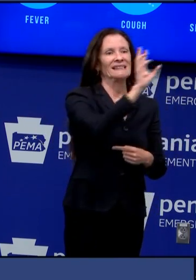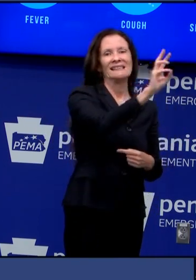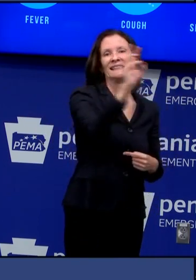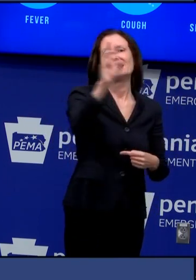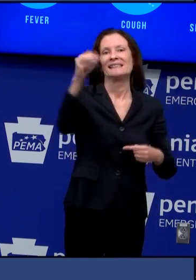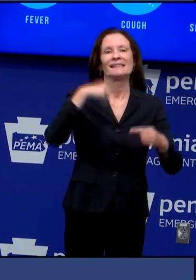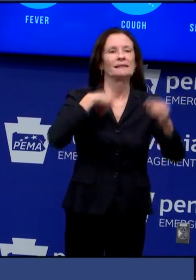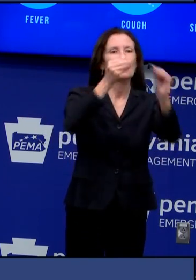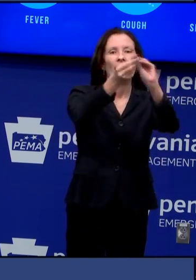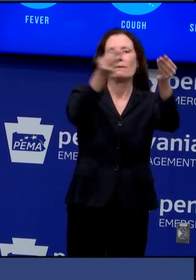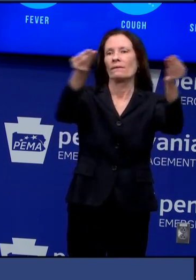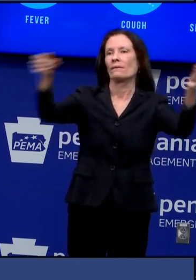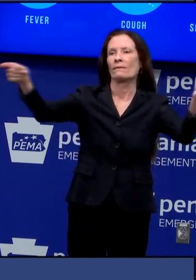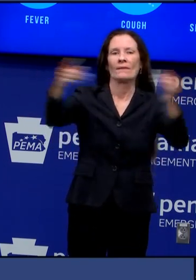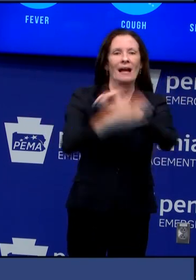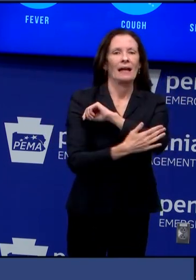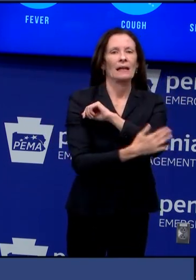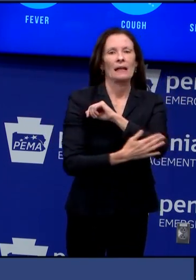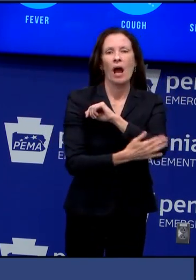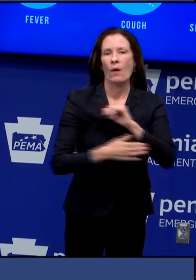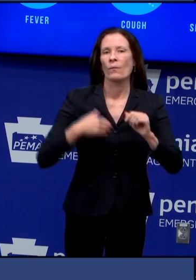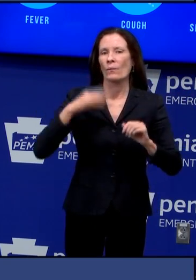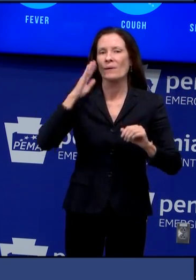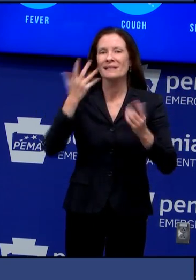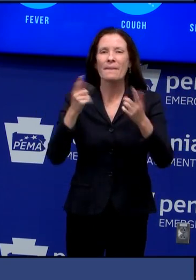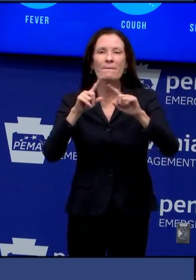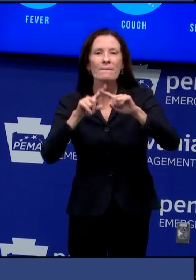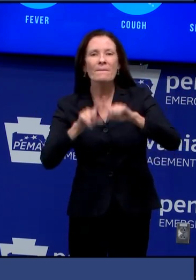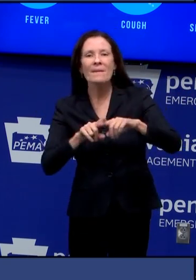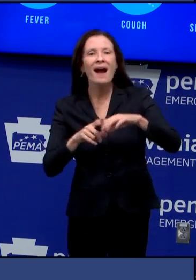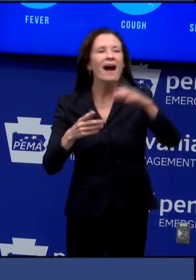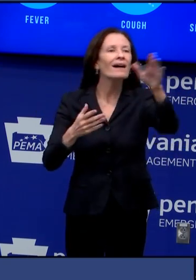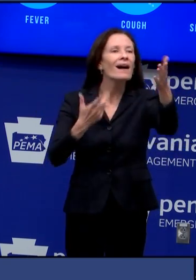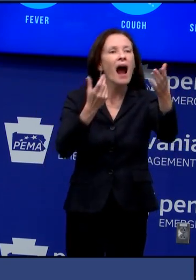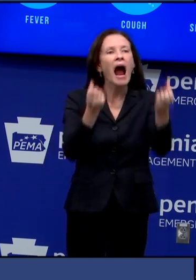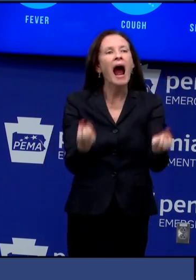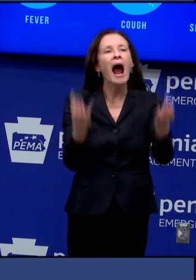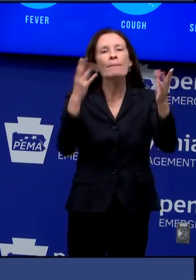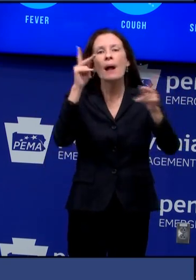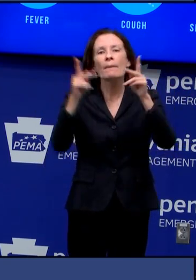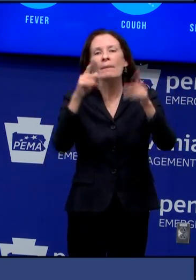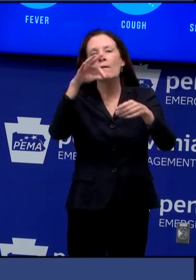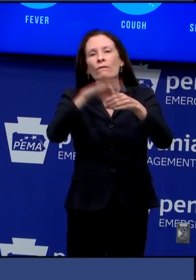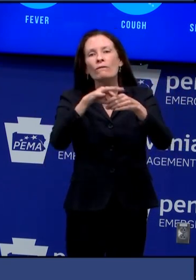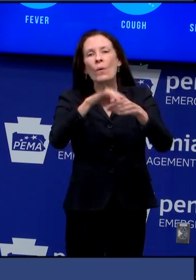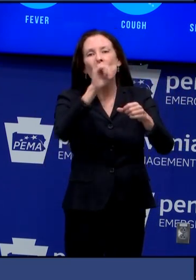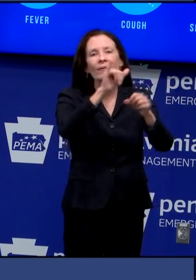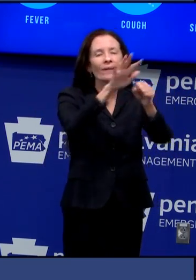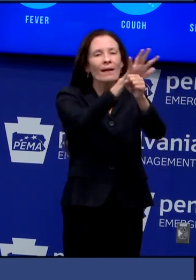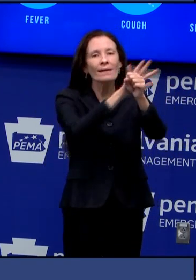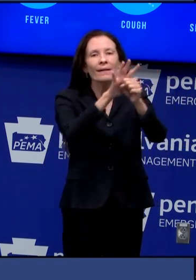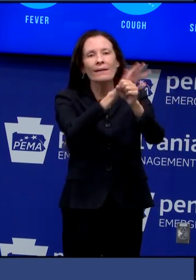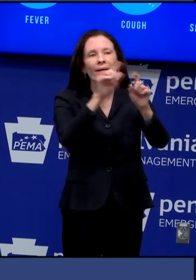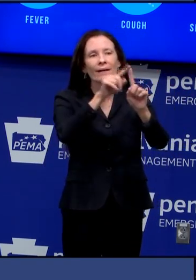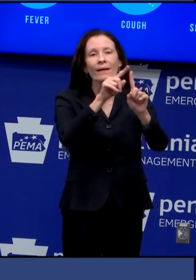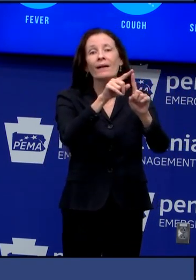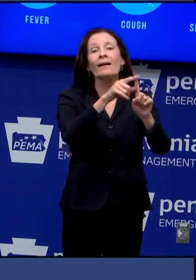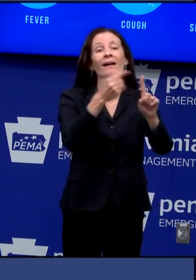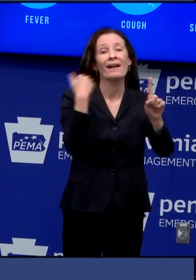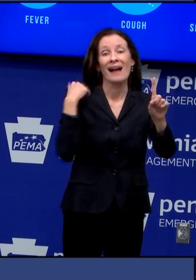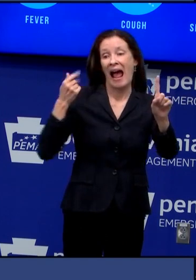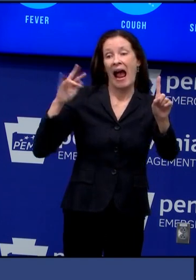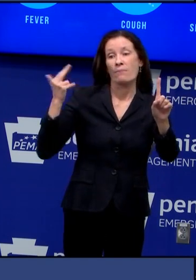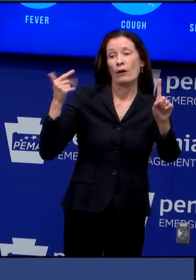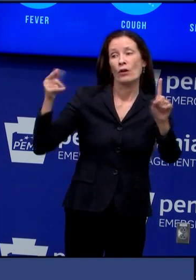distributed based on voter registration numbers as of april 13th and they can decide whether they want to use those